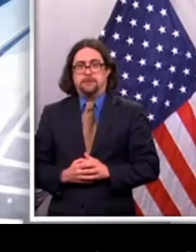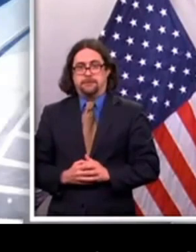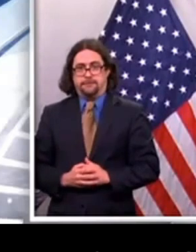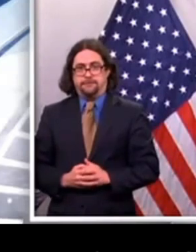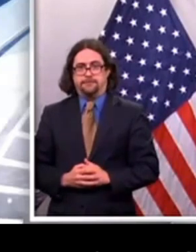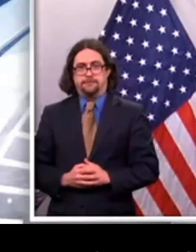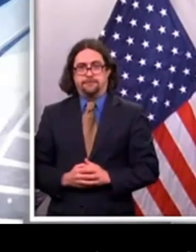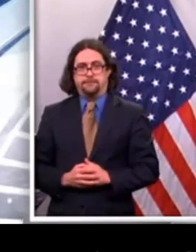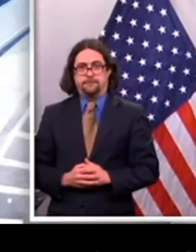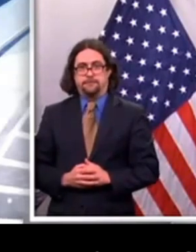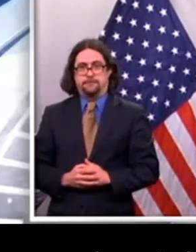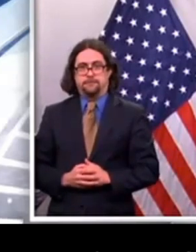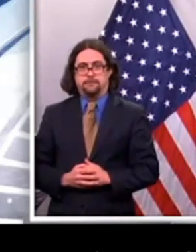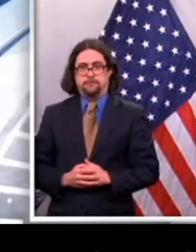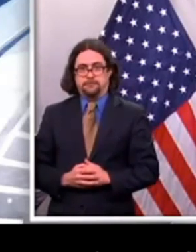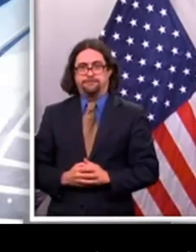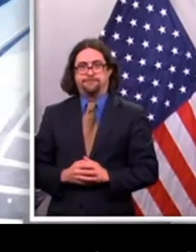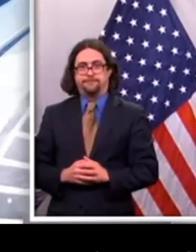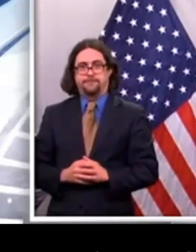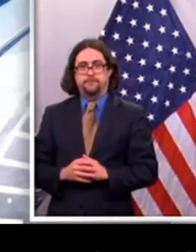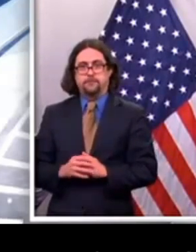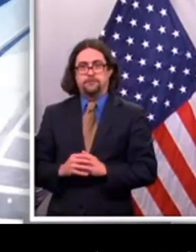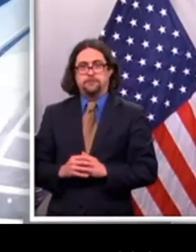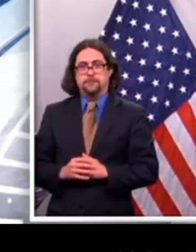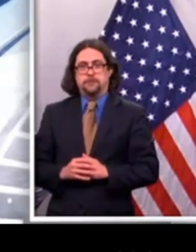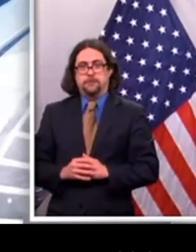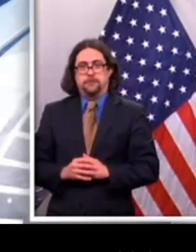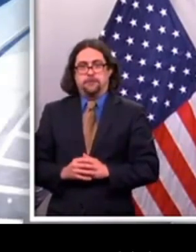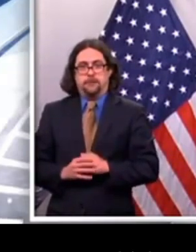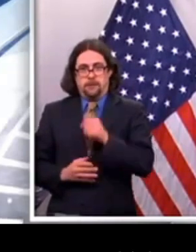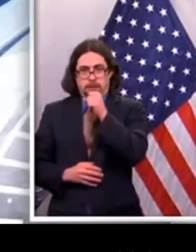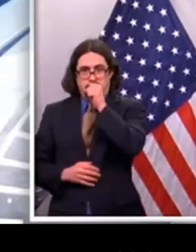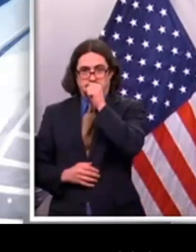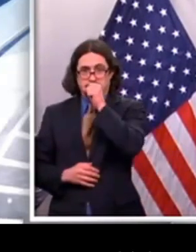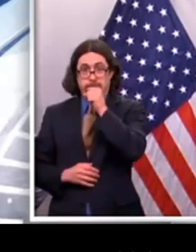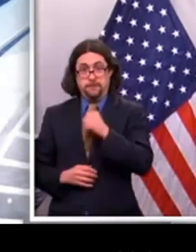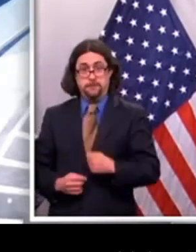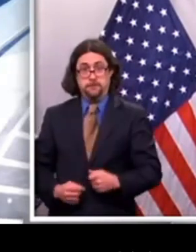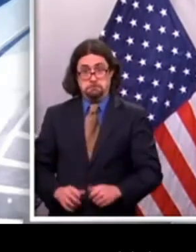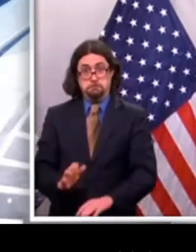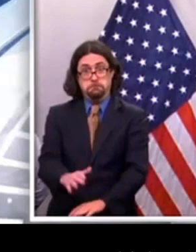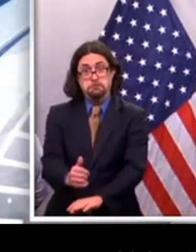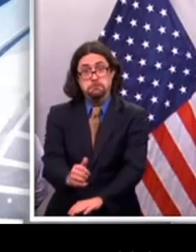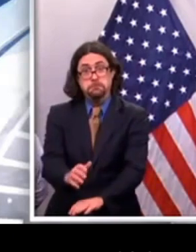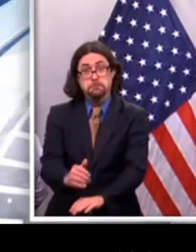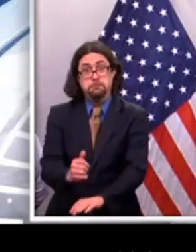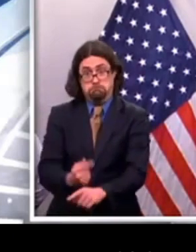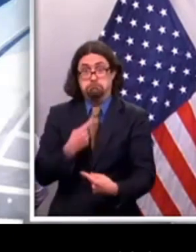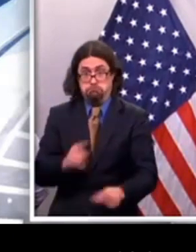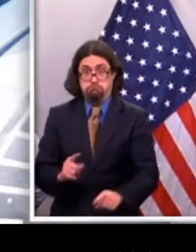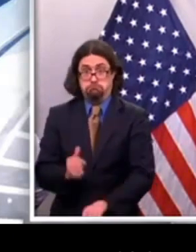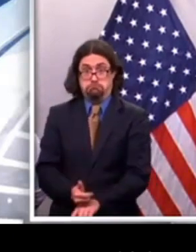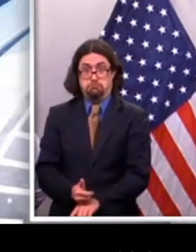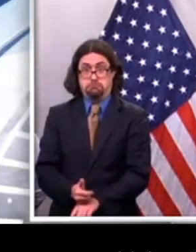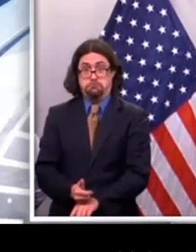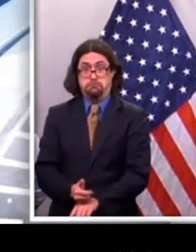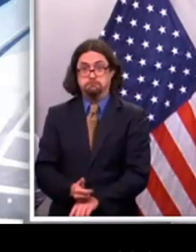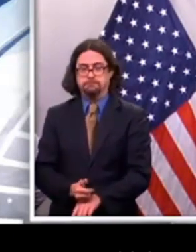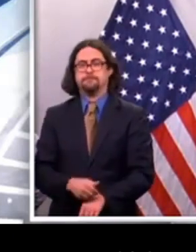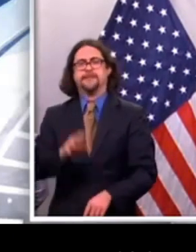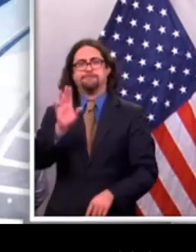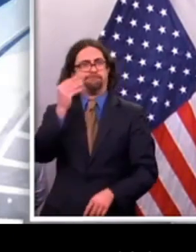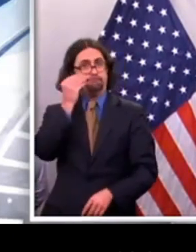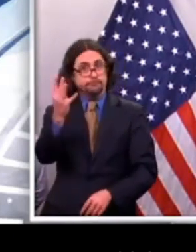'clock tonight, our streets will only be available to emergency vehicles. So all non-emergency vehicles need to be off the streets